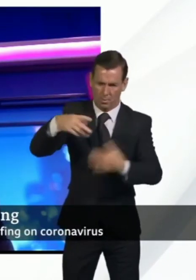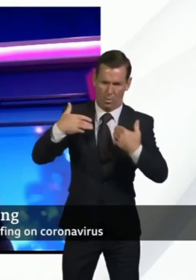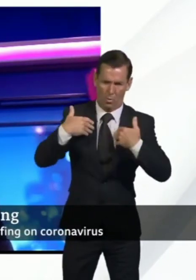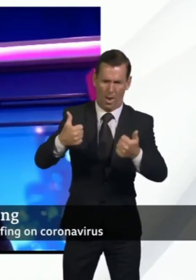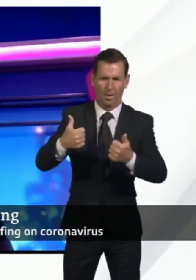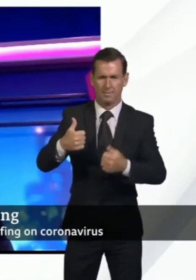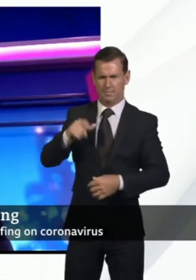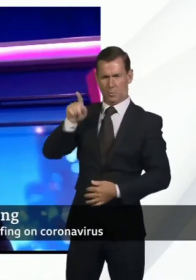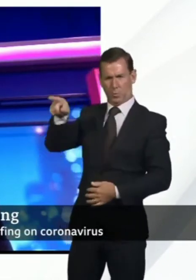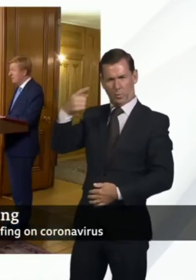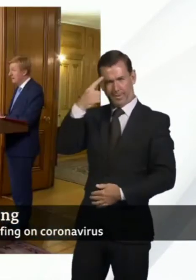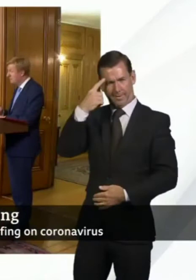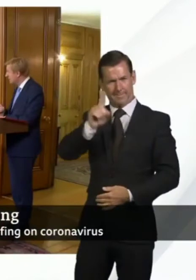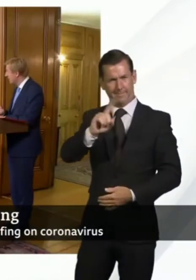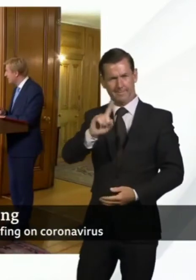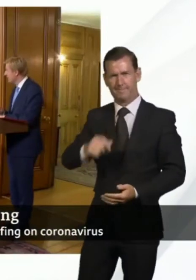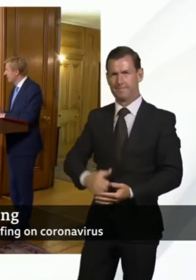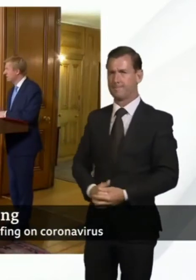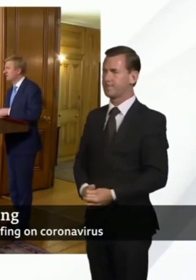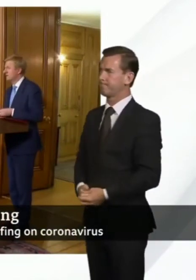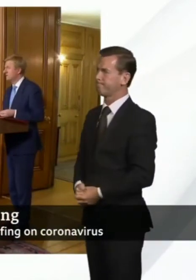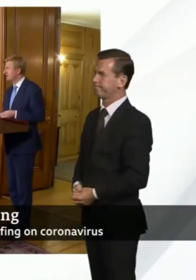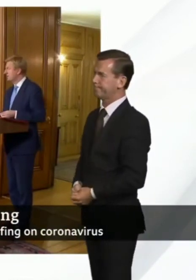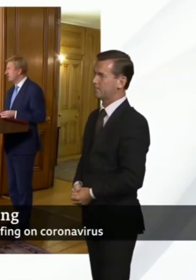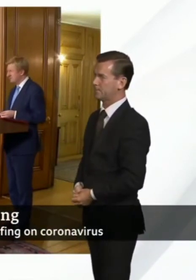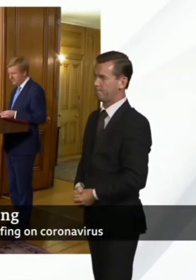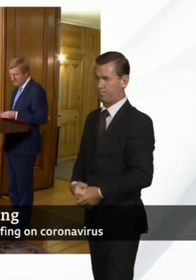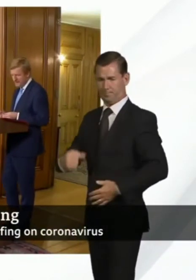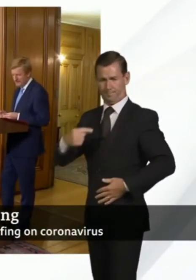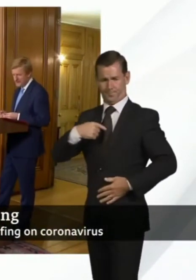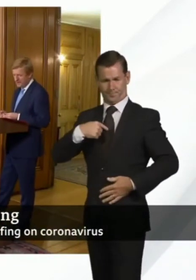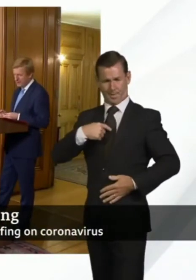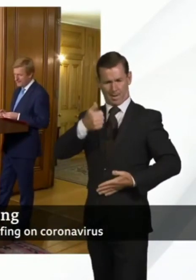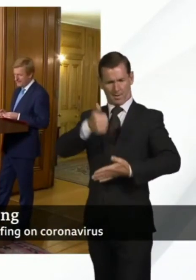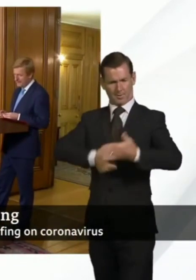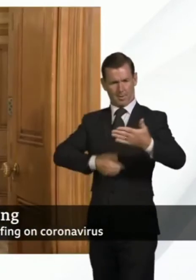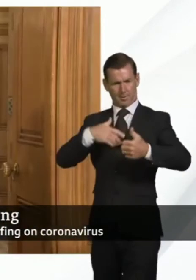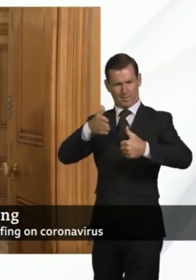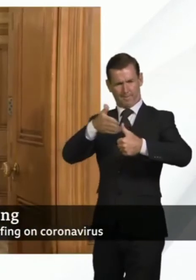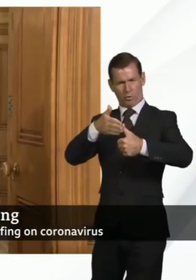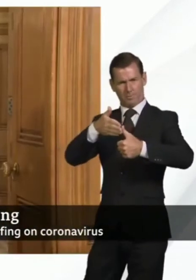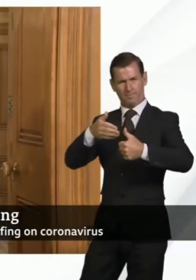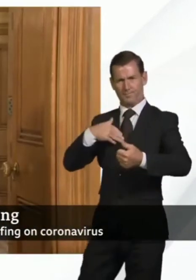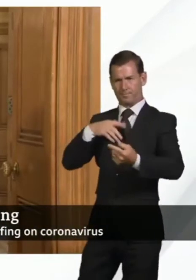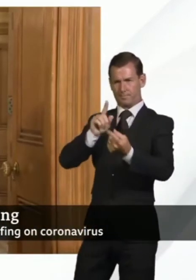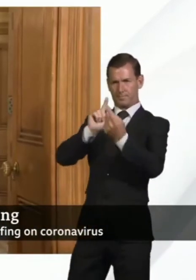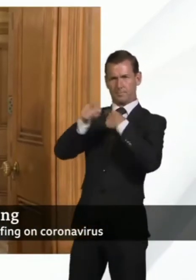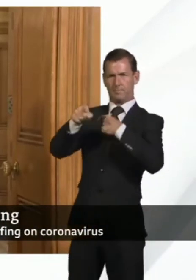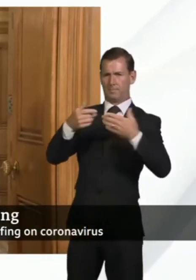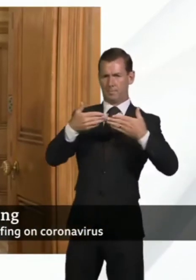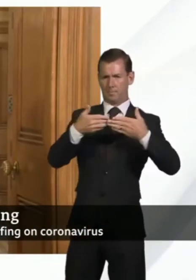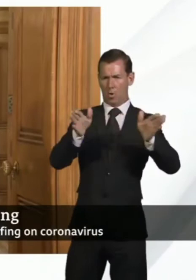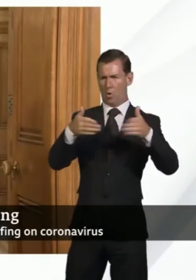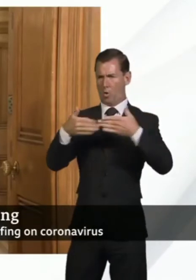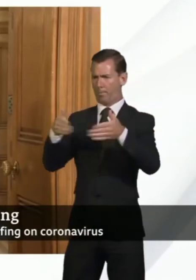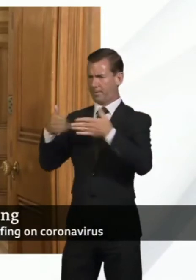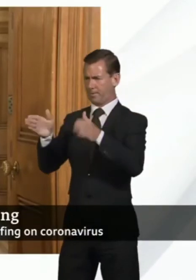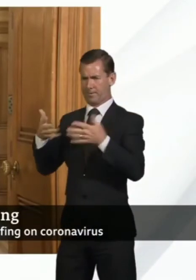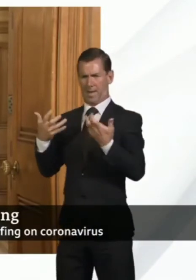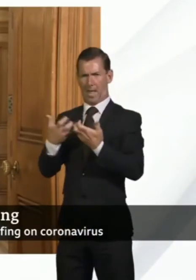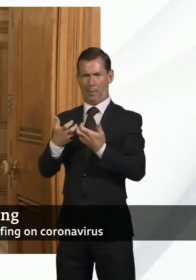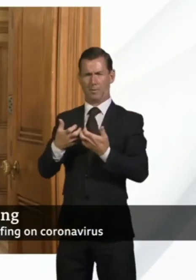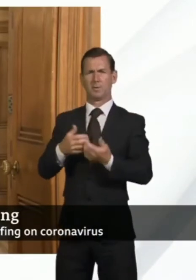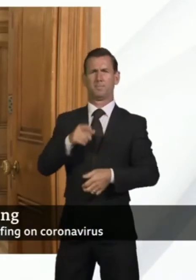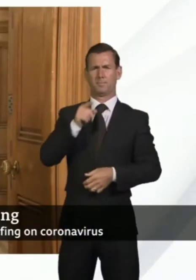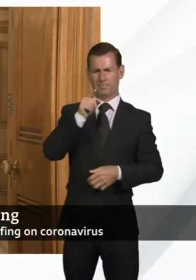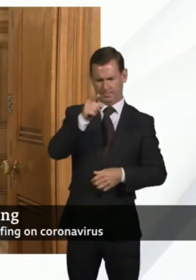think of that, Professor Paris? Well, perhaps should I start with your first question, Robert, about the opening up process? And you referenced some of the